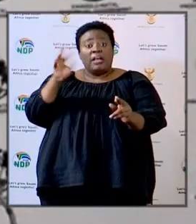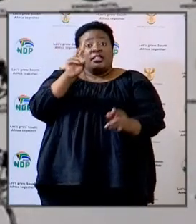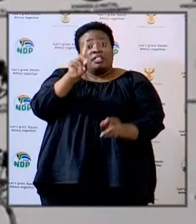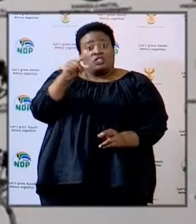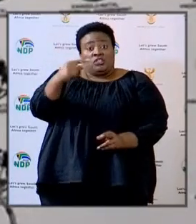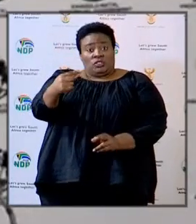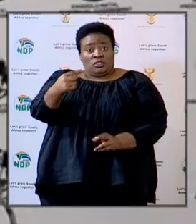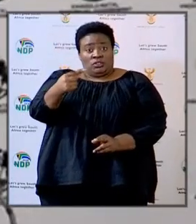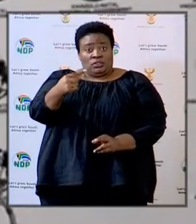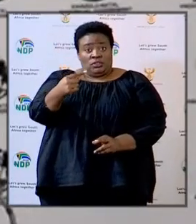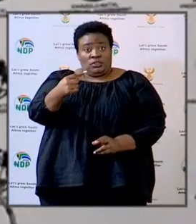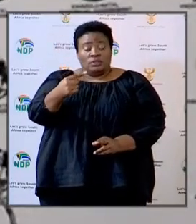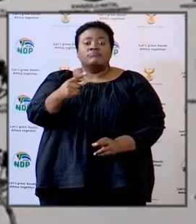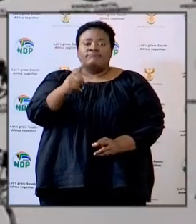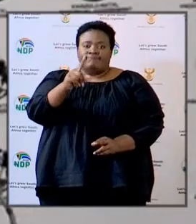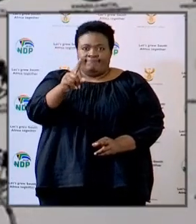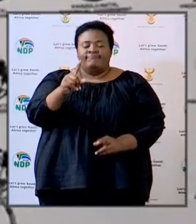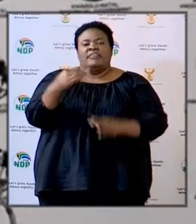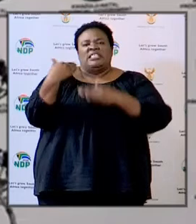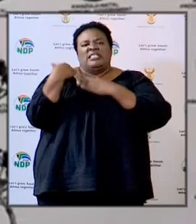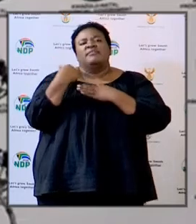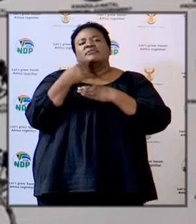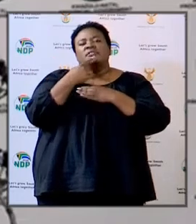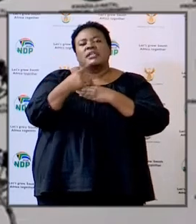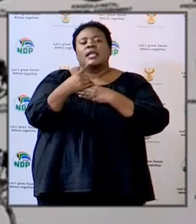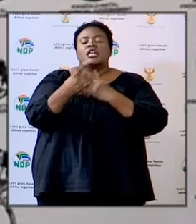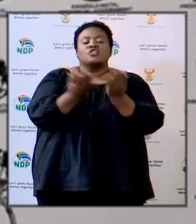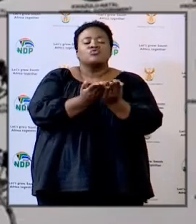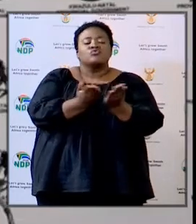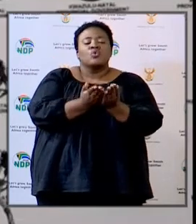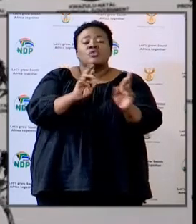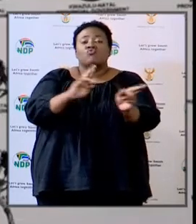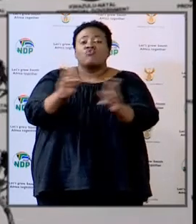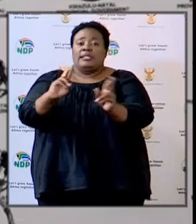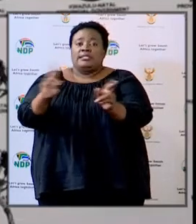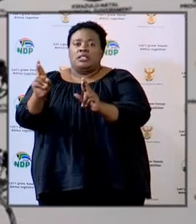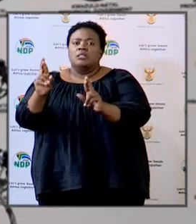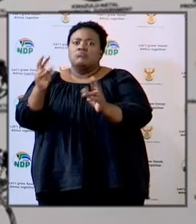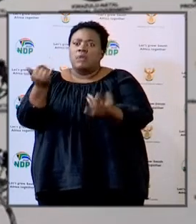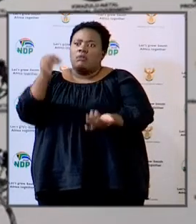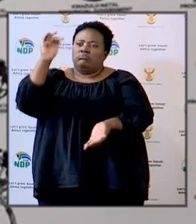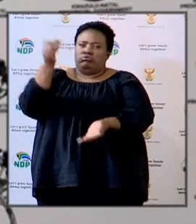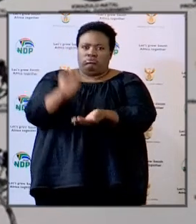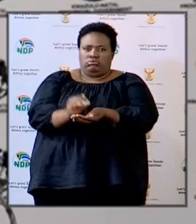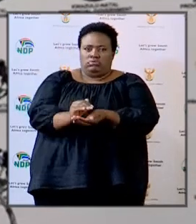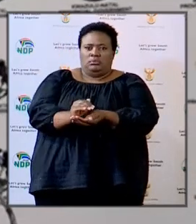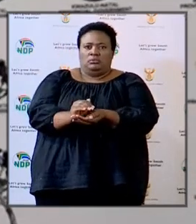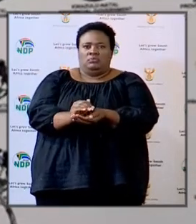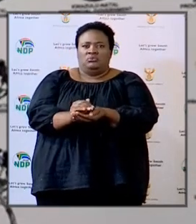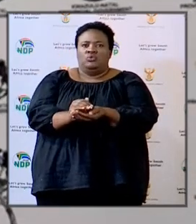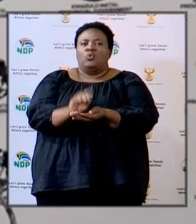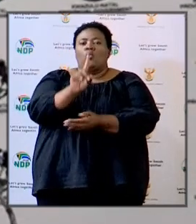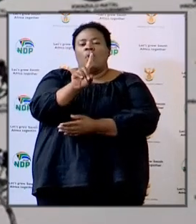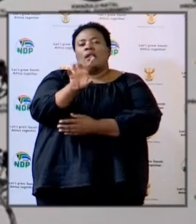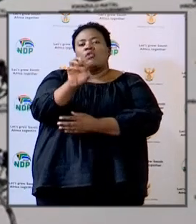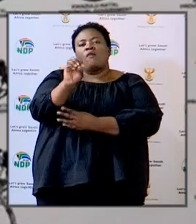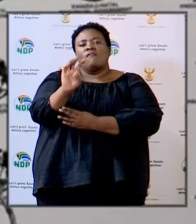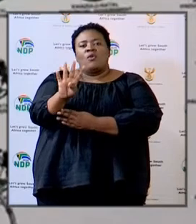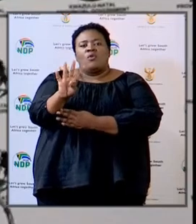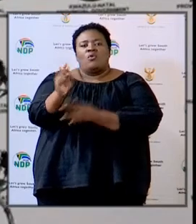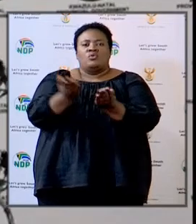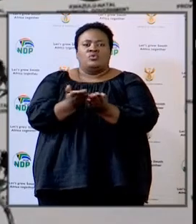the DG safe to say that the number of schools that are not ready has been reduced to 104